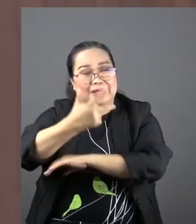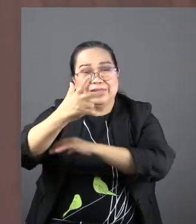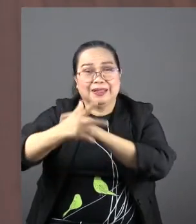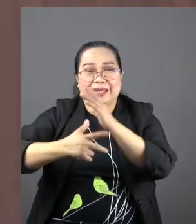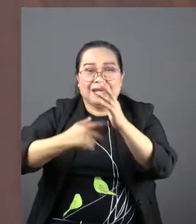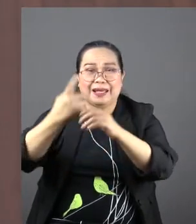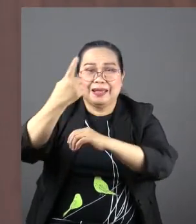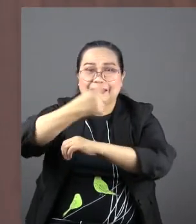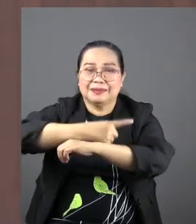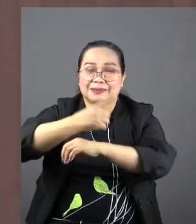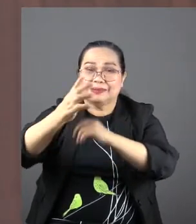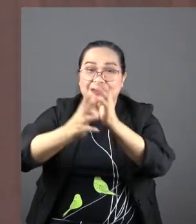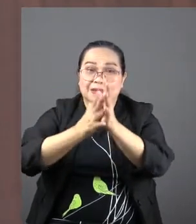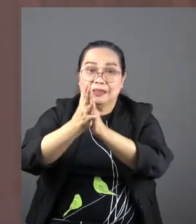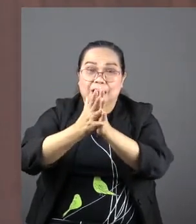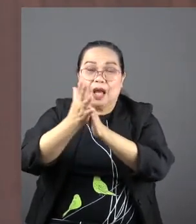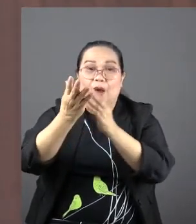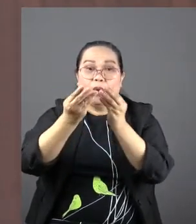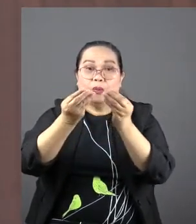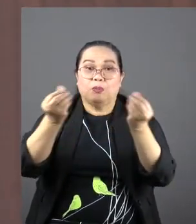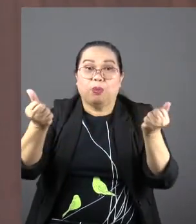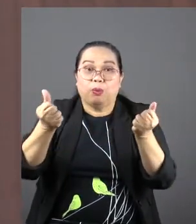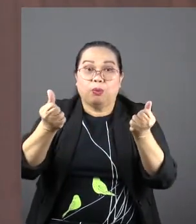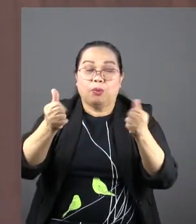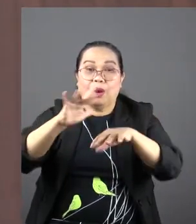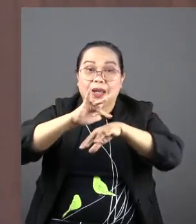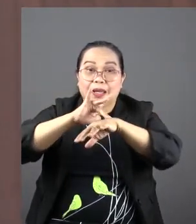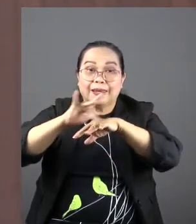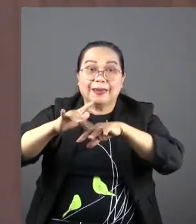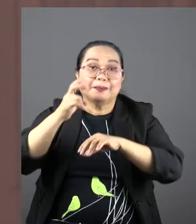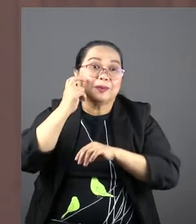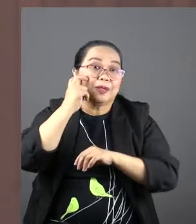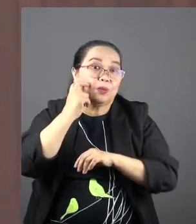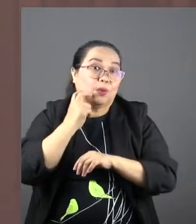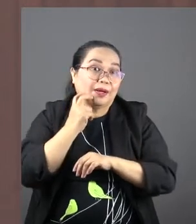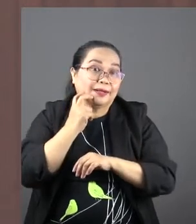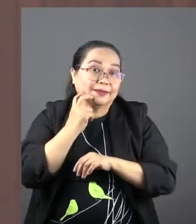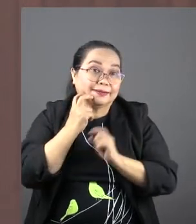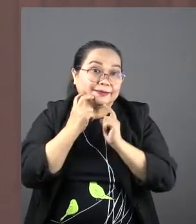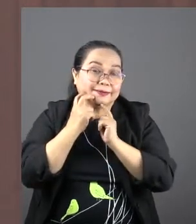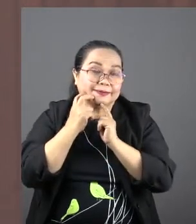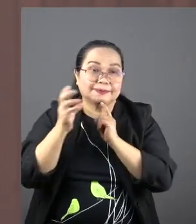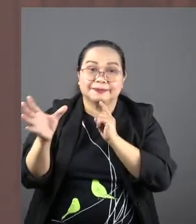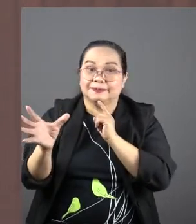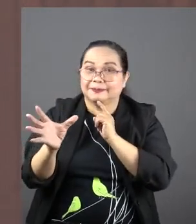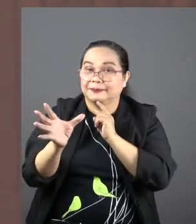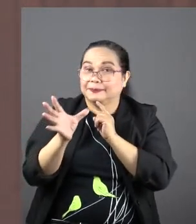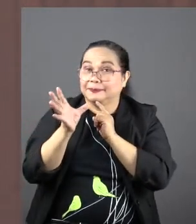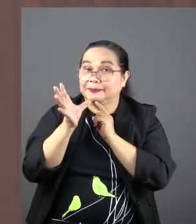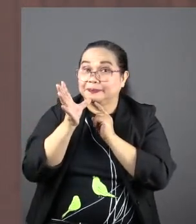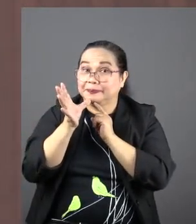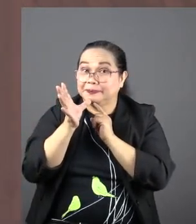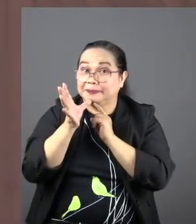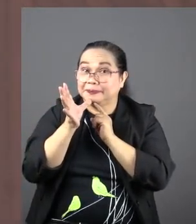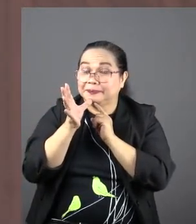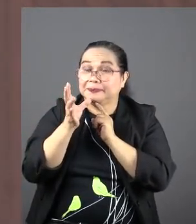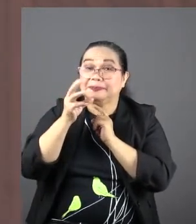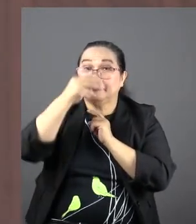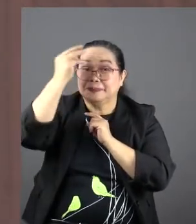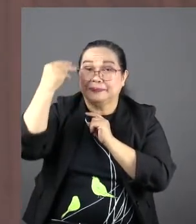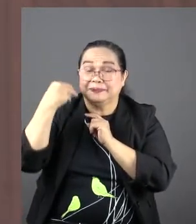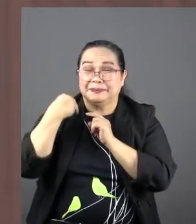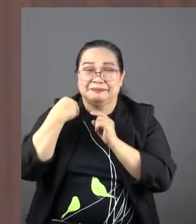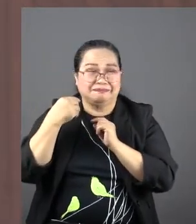they ran out of wine. So Mary like any mother goes to the eldest boy and says can you do